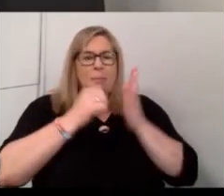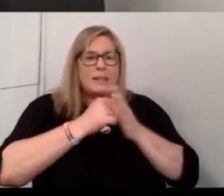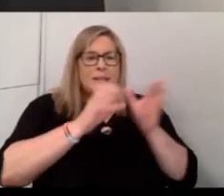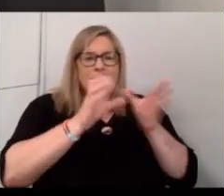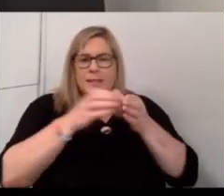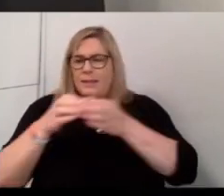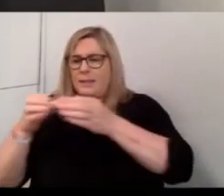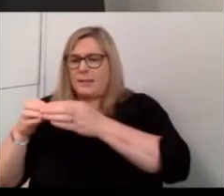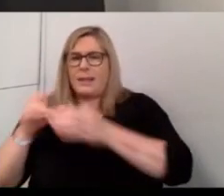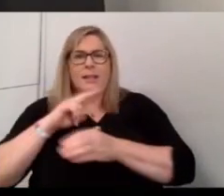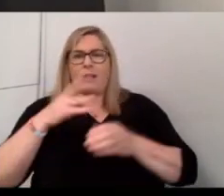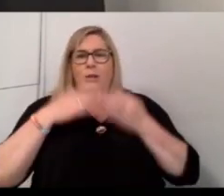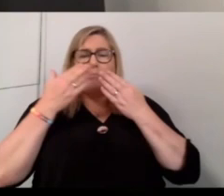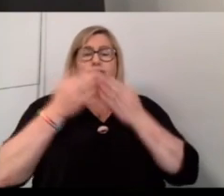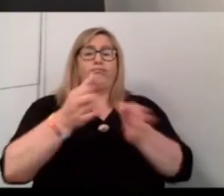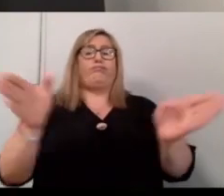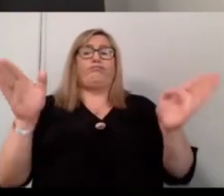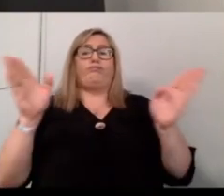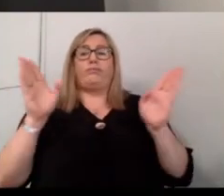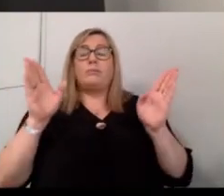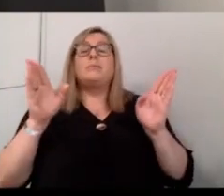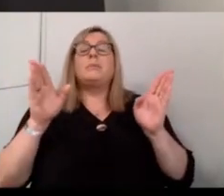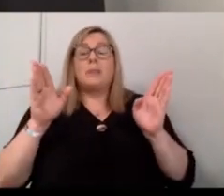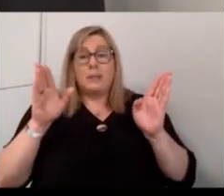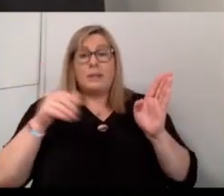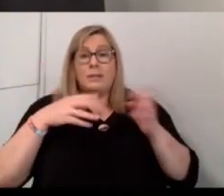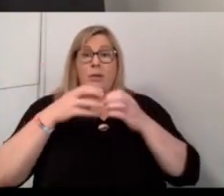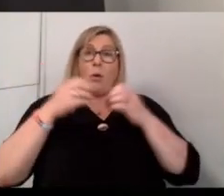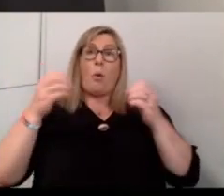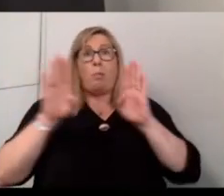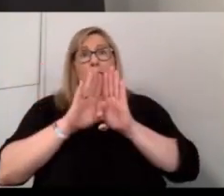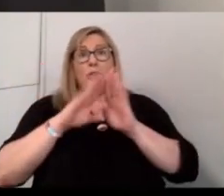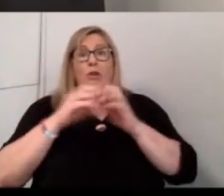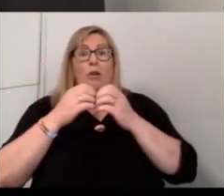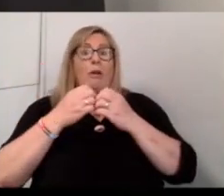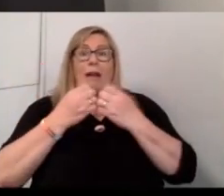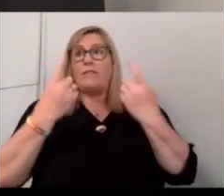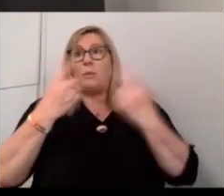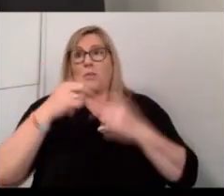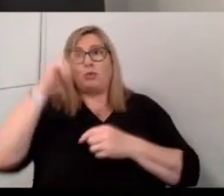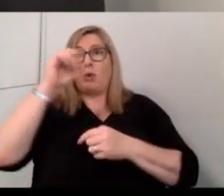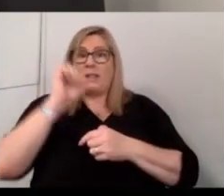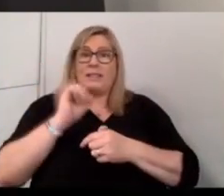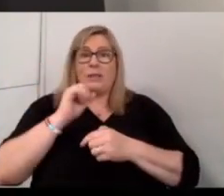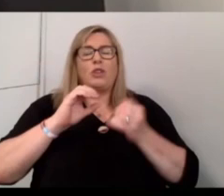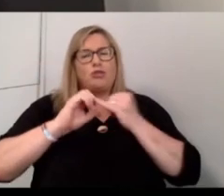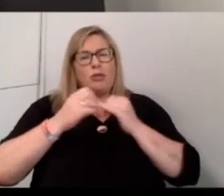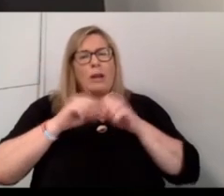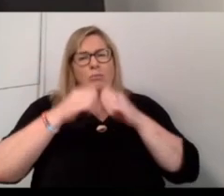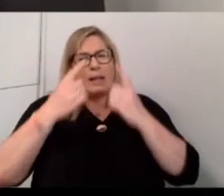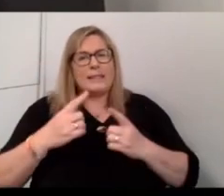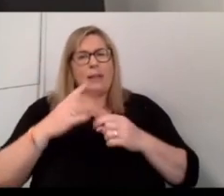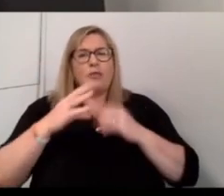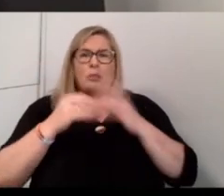as opposed to just being a big broad brush, and this is going to be an open door thing for everything north and south, trying to break it down into something that might be